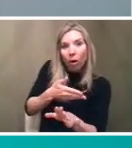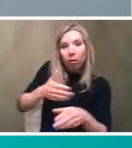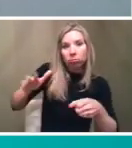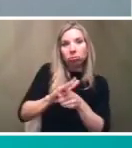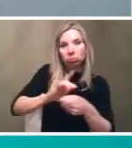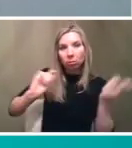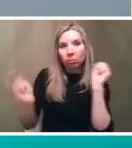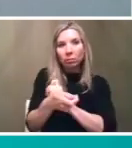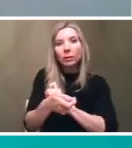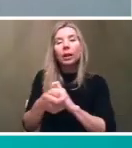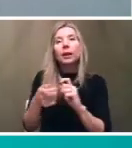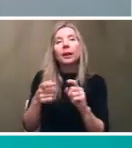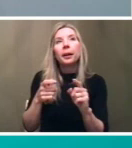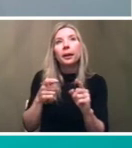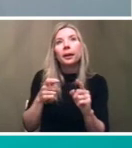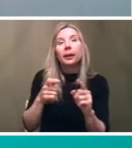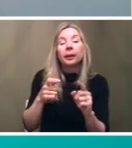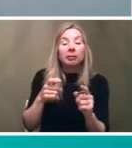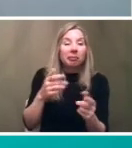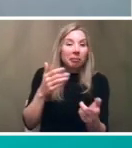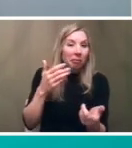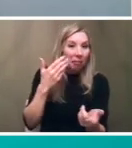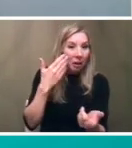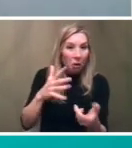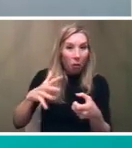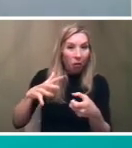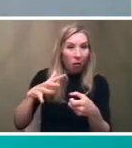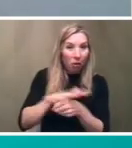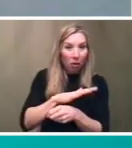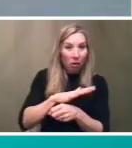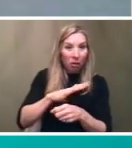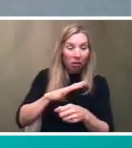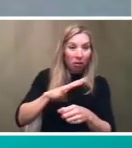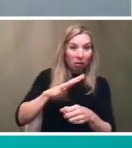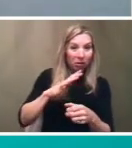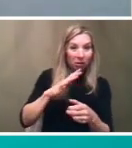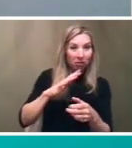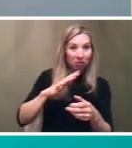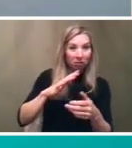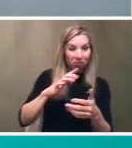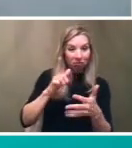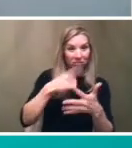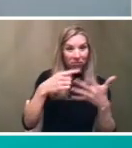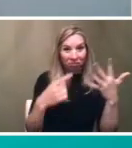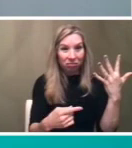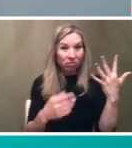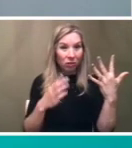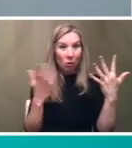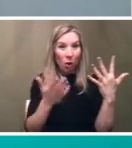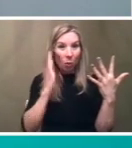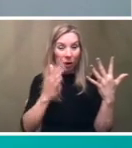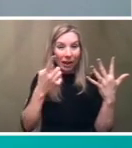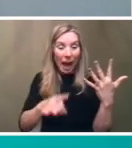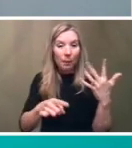say what those may be or what they won't be but um you know that's that would be communicated through you know you know we can communicate it through this